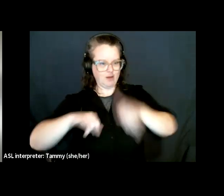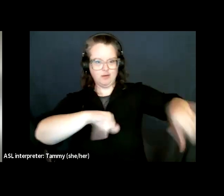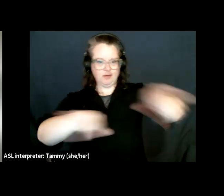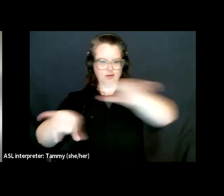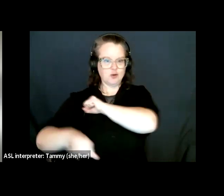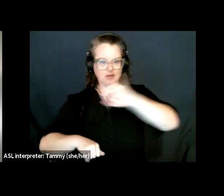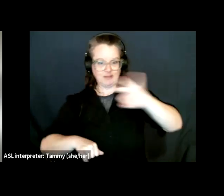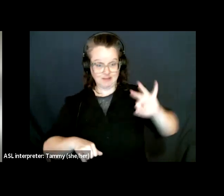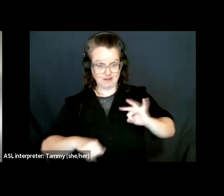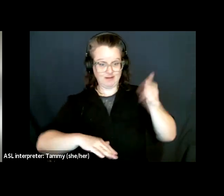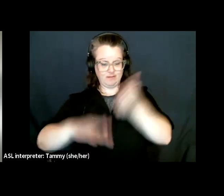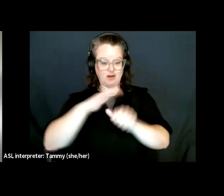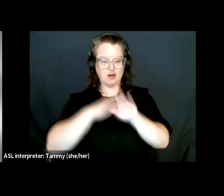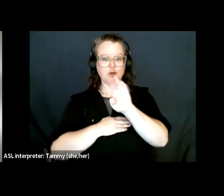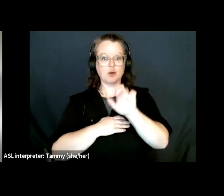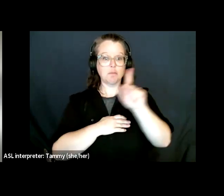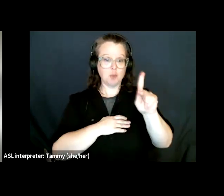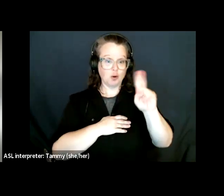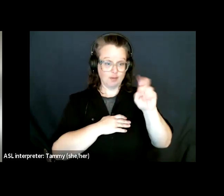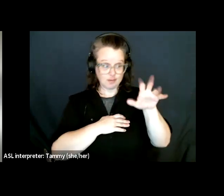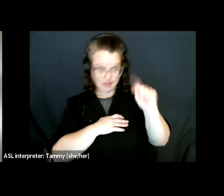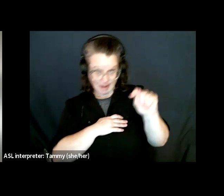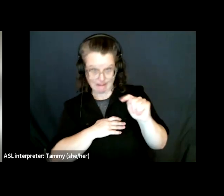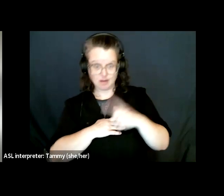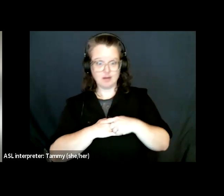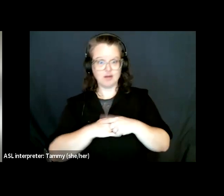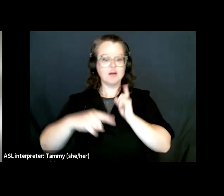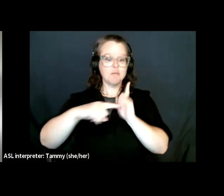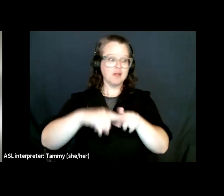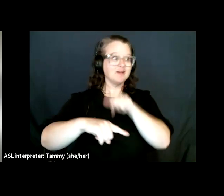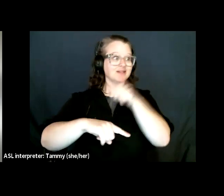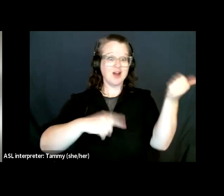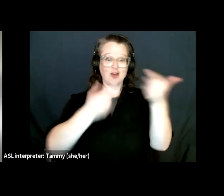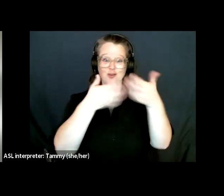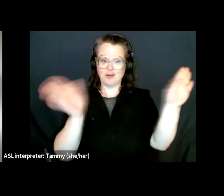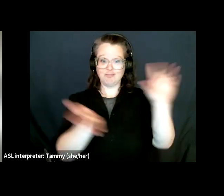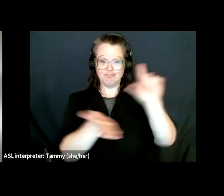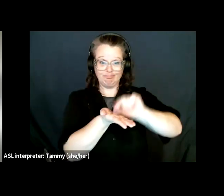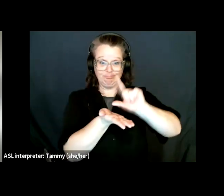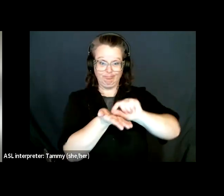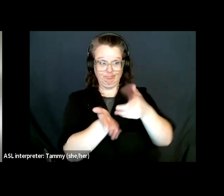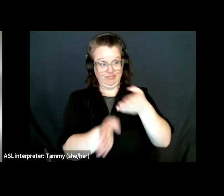and people of colour, and to unite and work alongside one another.